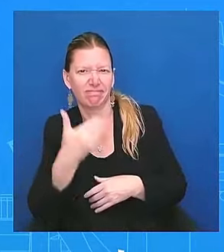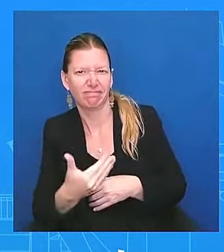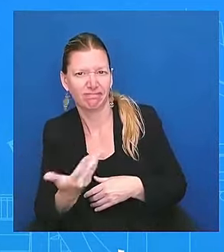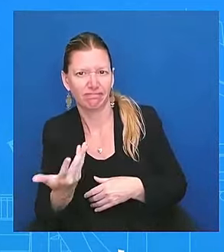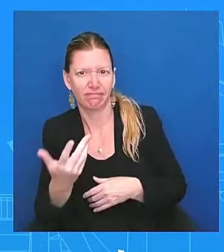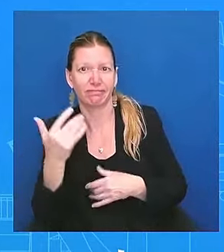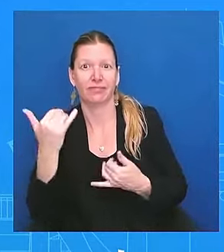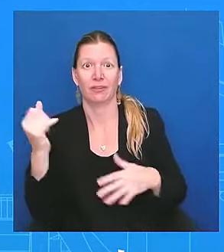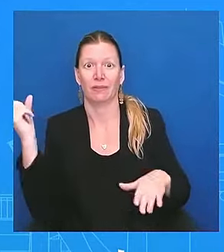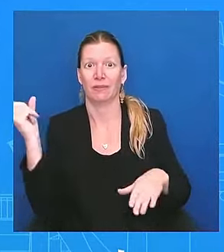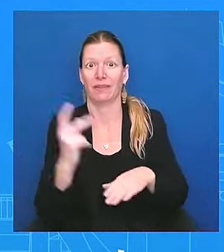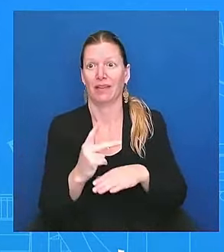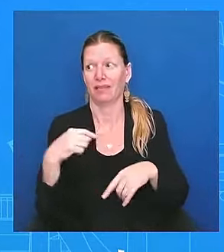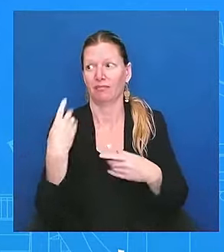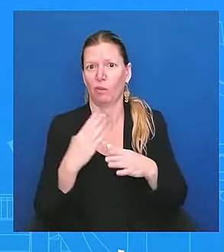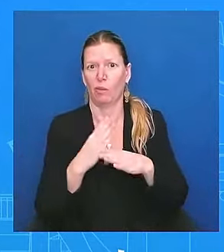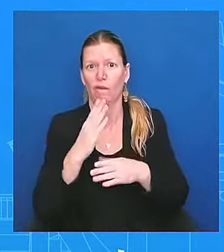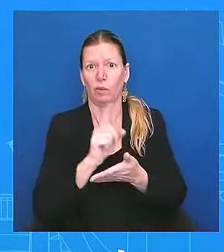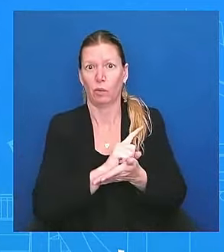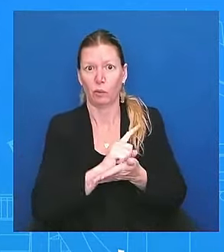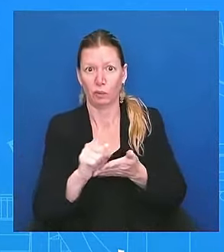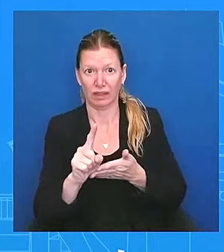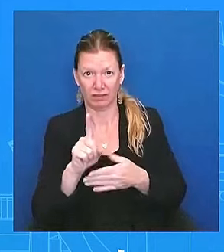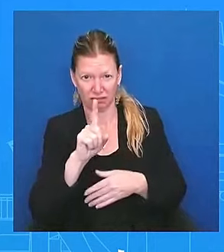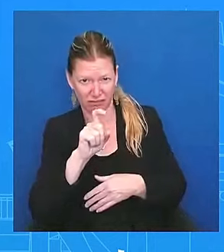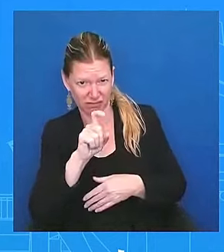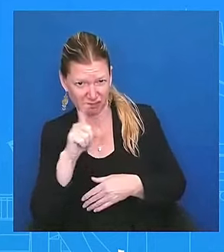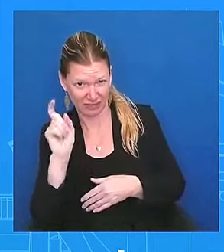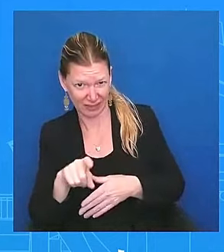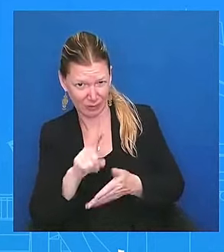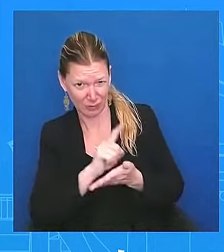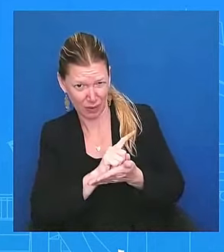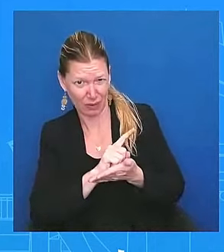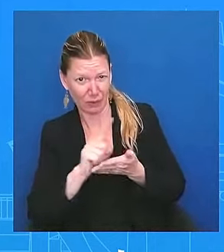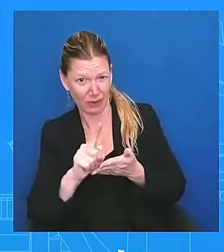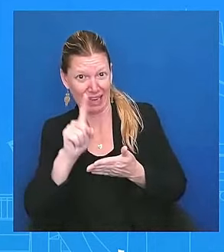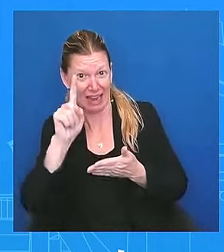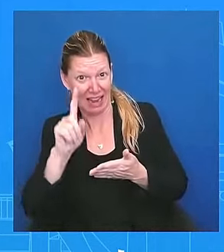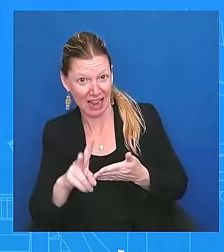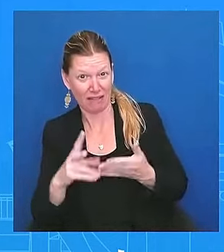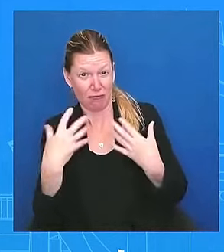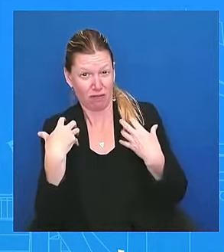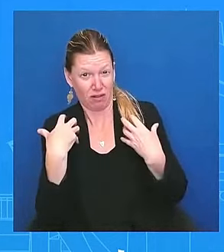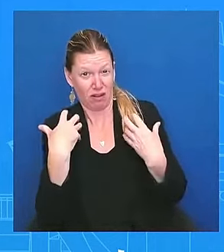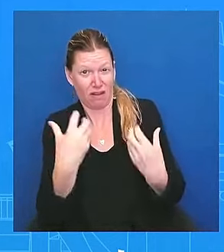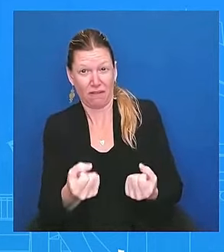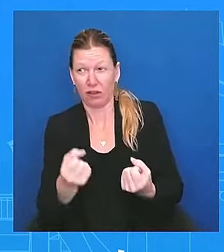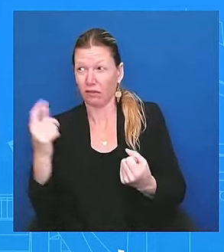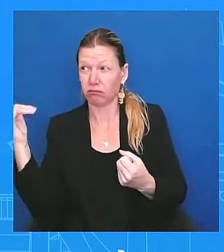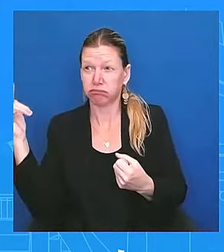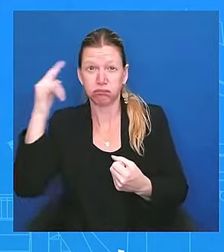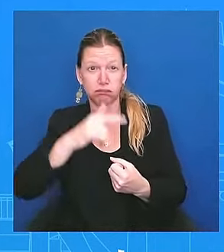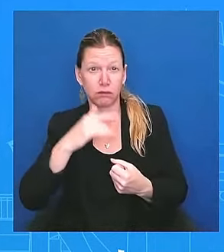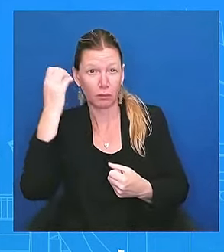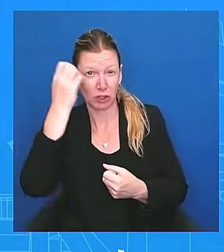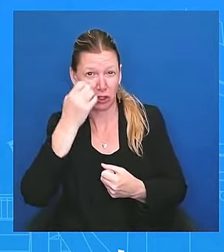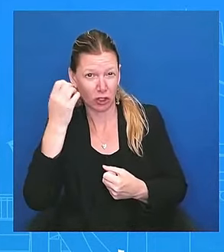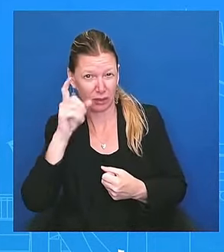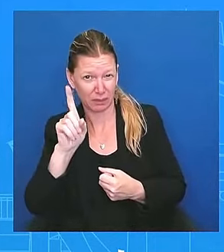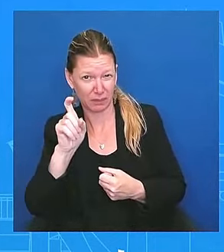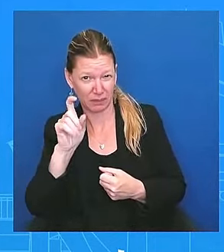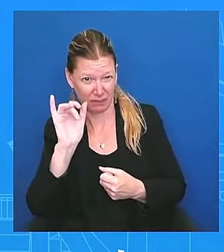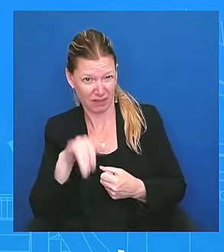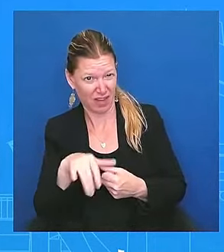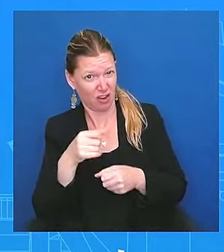traveling in Europe? And did he really, is that really what he thinks caused his poor debate performance? So, yeah, just a couple of things. And I do appreciate the question